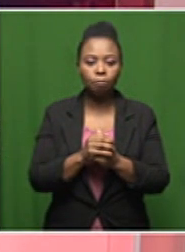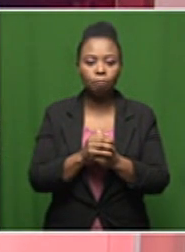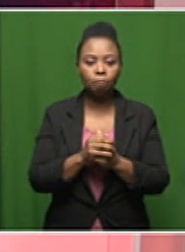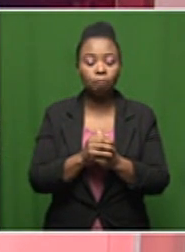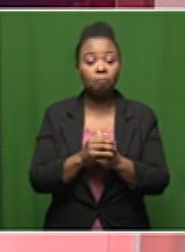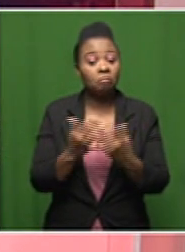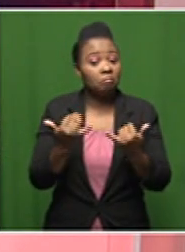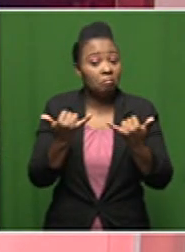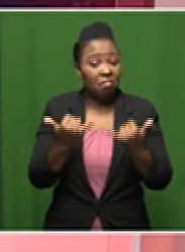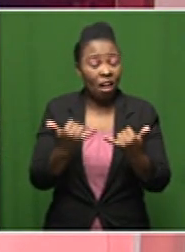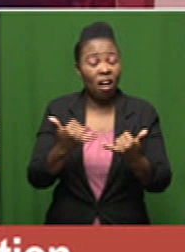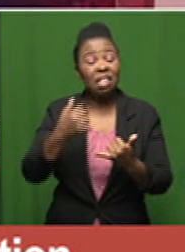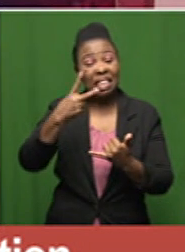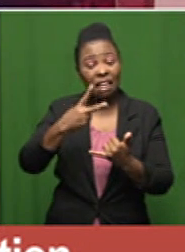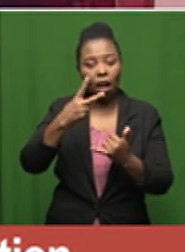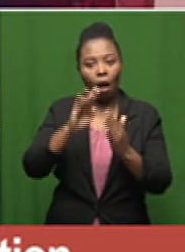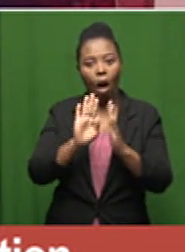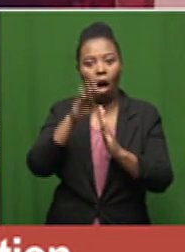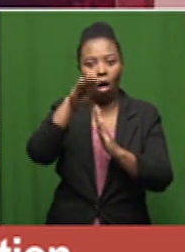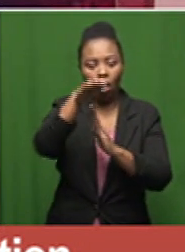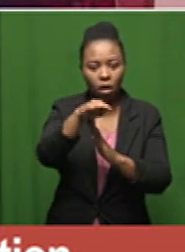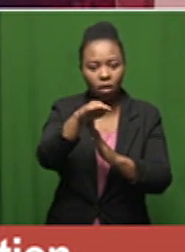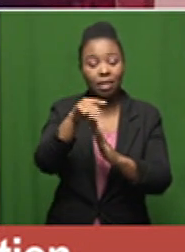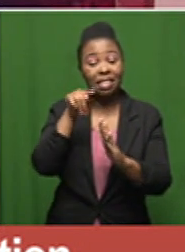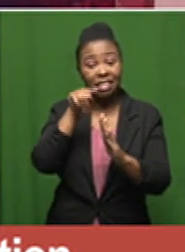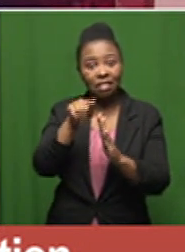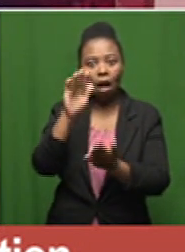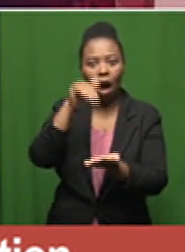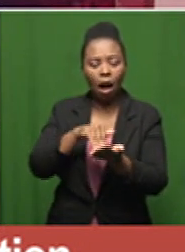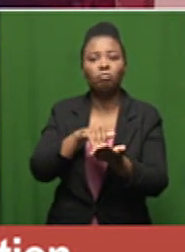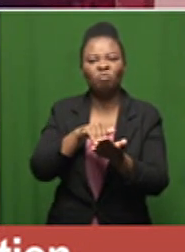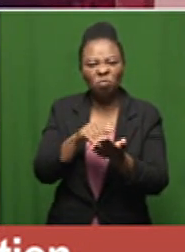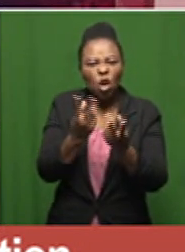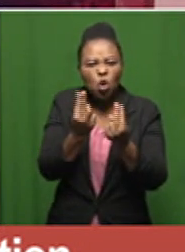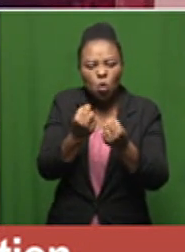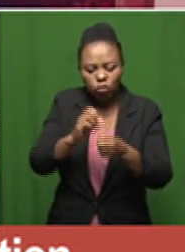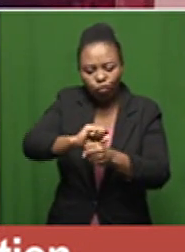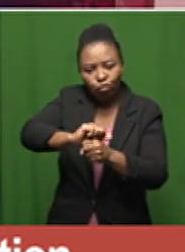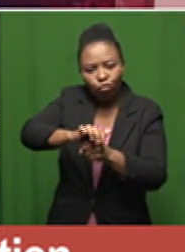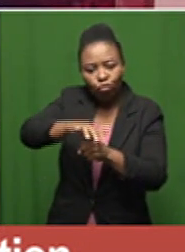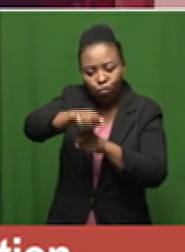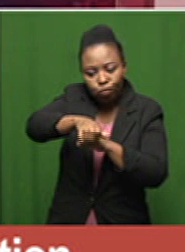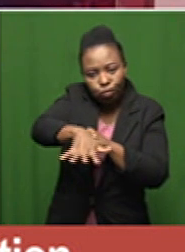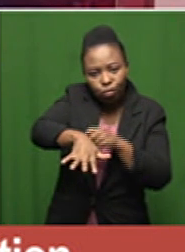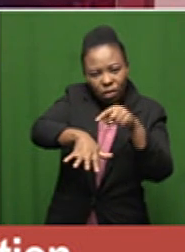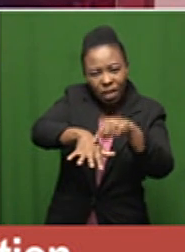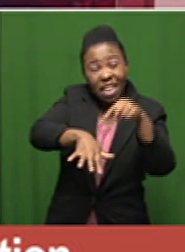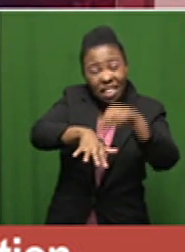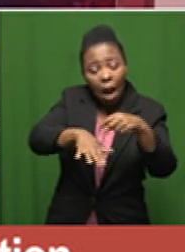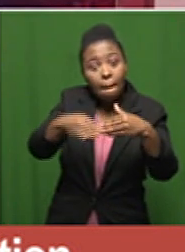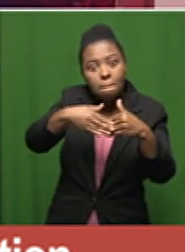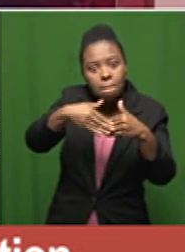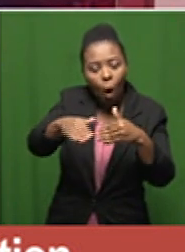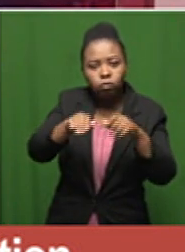we are in the second wave of this pandemic and this wave arrived with a new variant which is more transmissible spreading